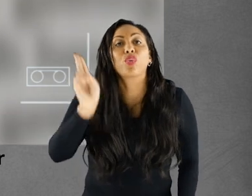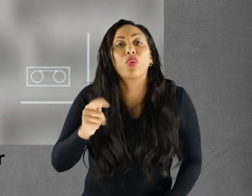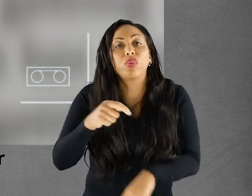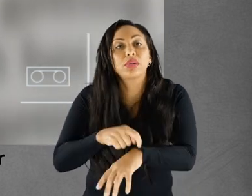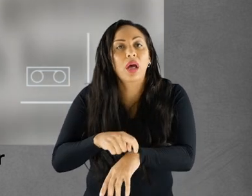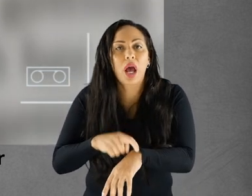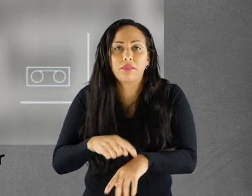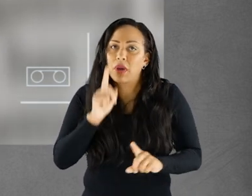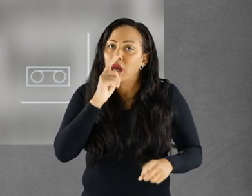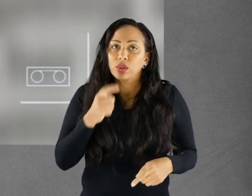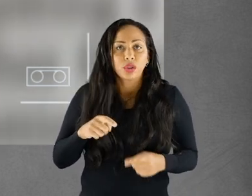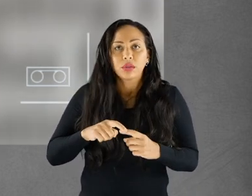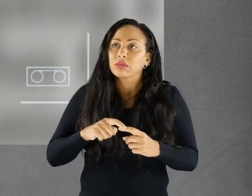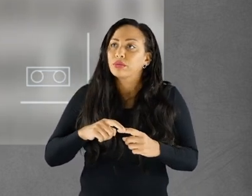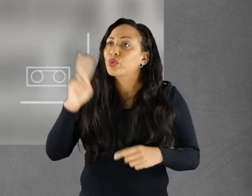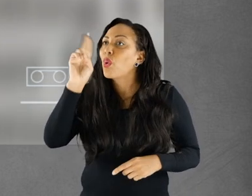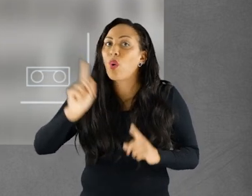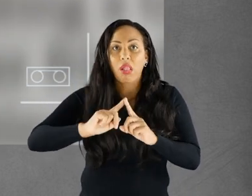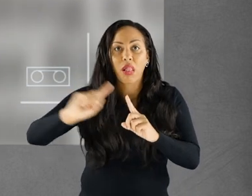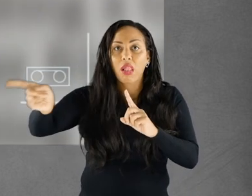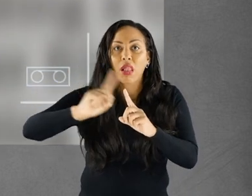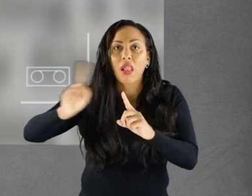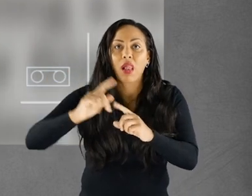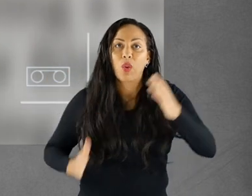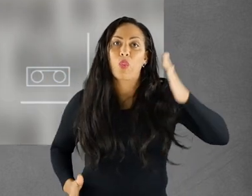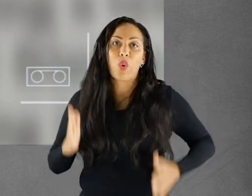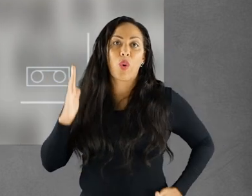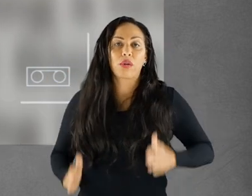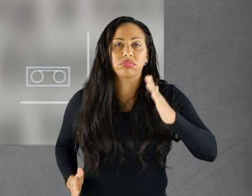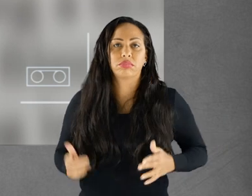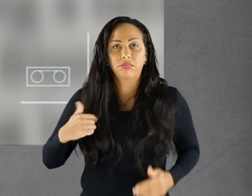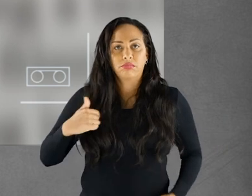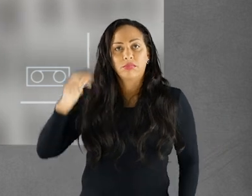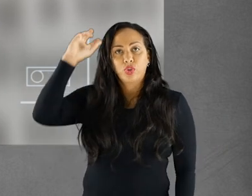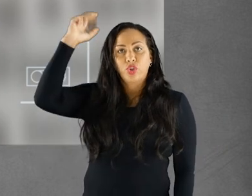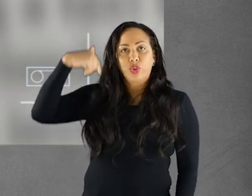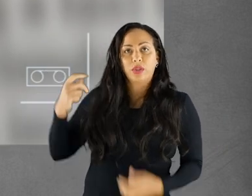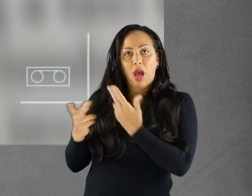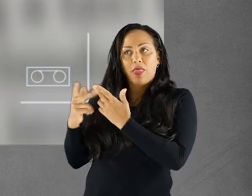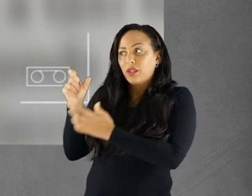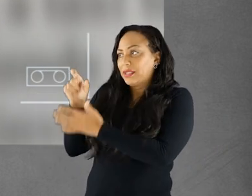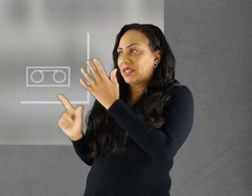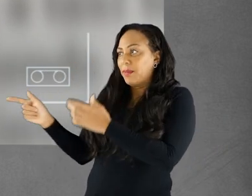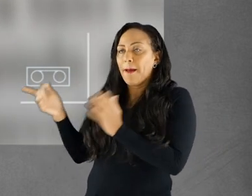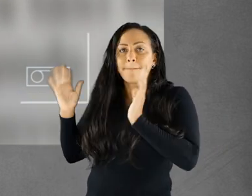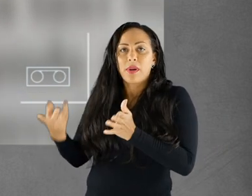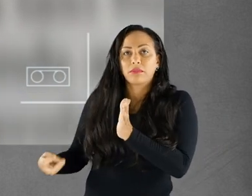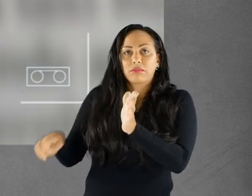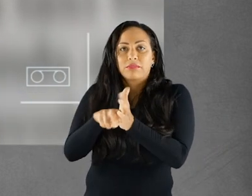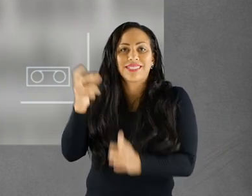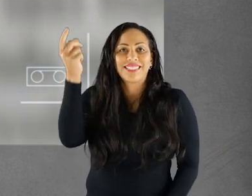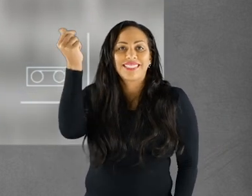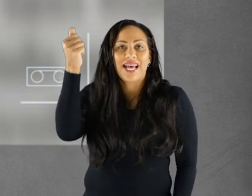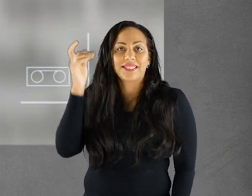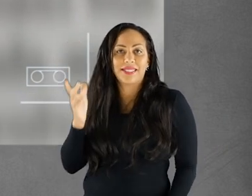been able to walk, to and from school because she and the other students with disabilities had to be escorted by taxi for their own safety